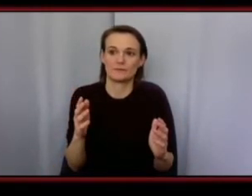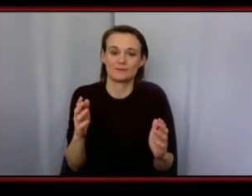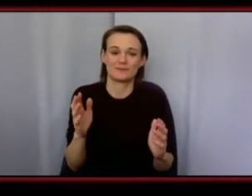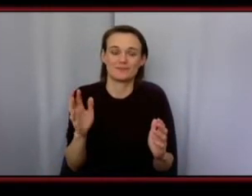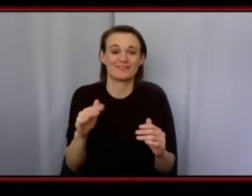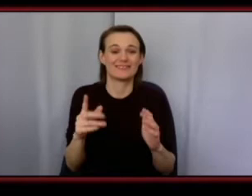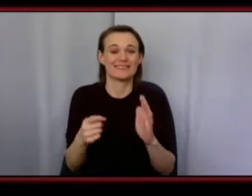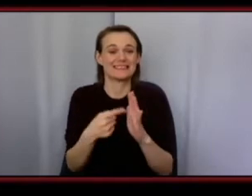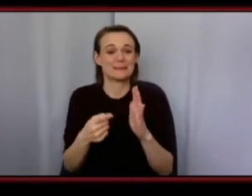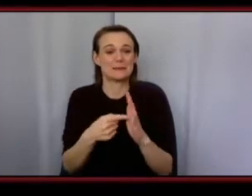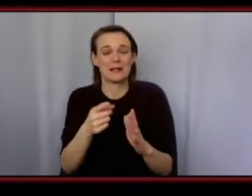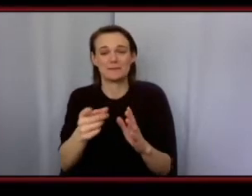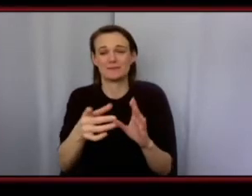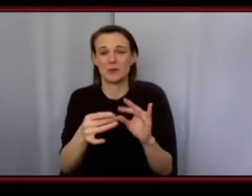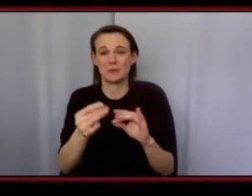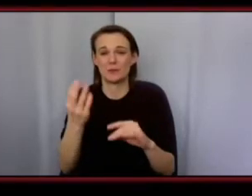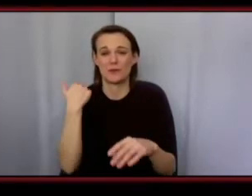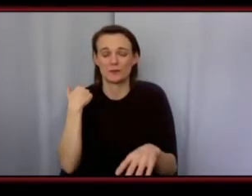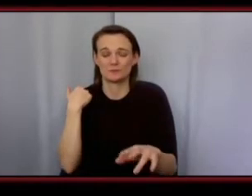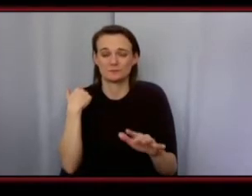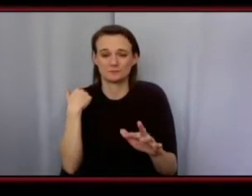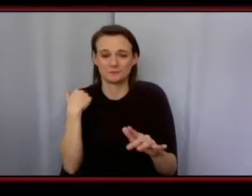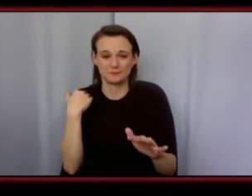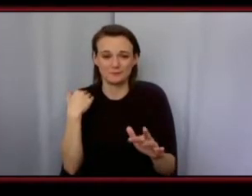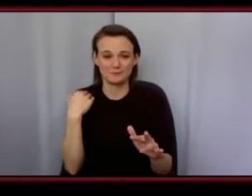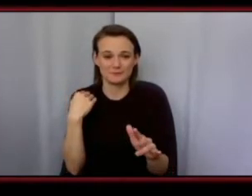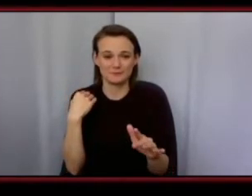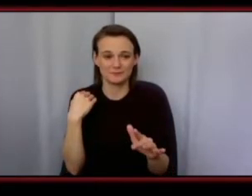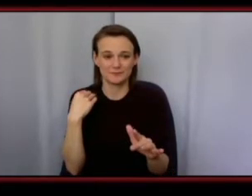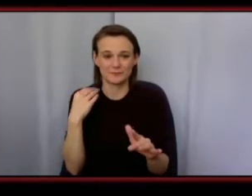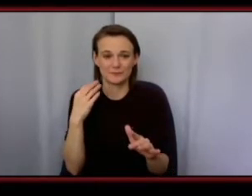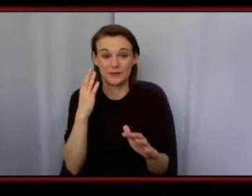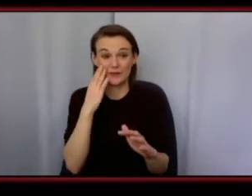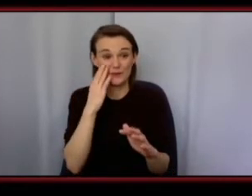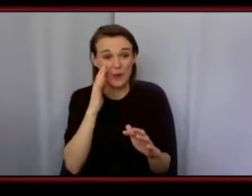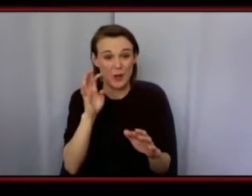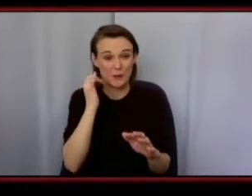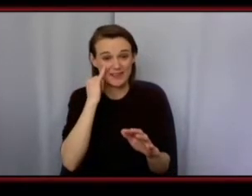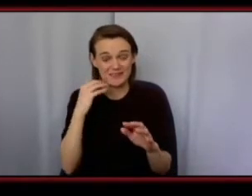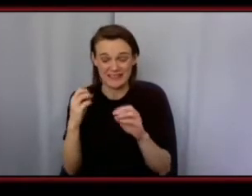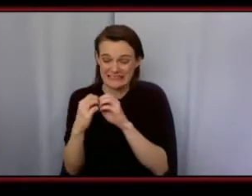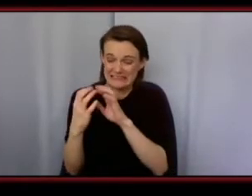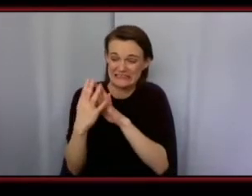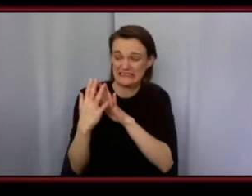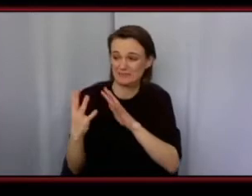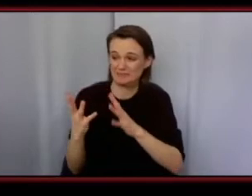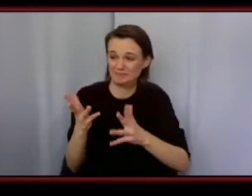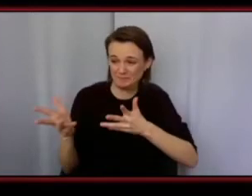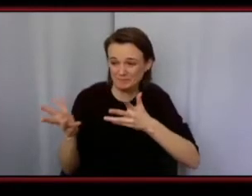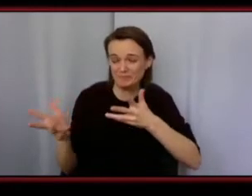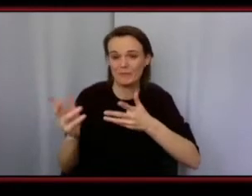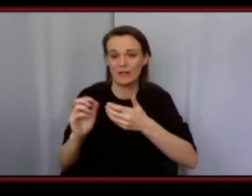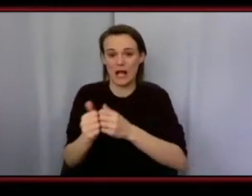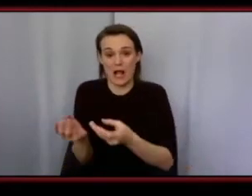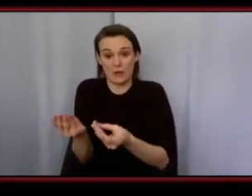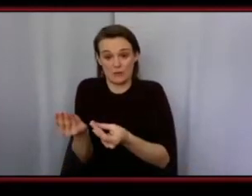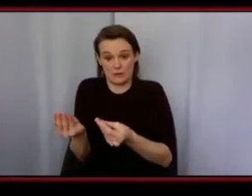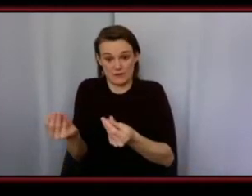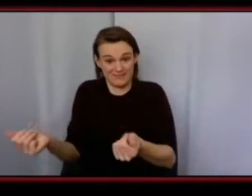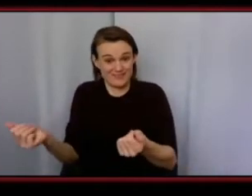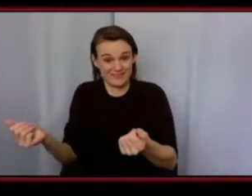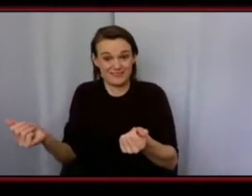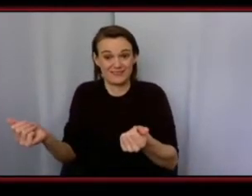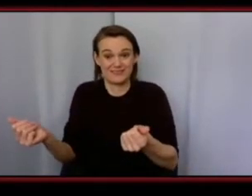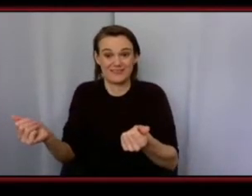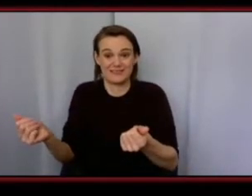you guys were saying earlier but like uh maybe tense interactions might happen and you got to kind of be able to diffuse them and i